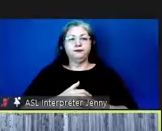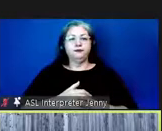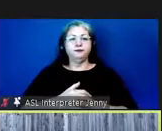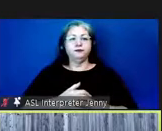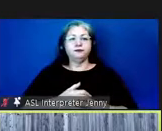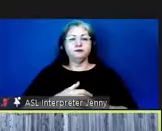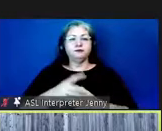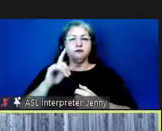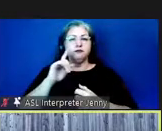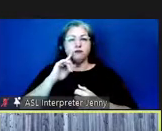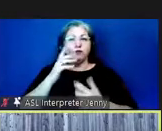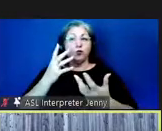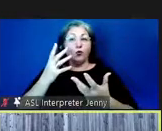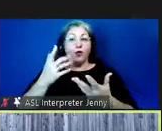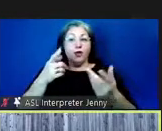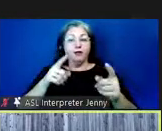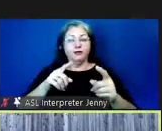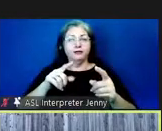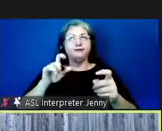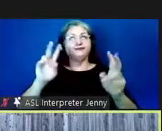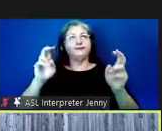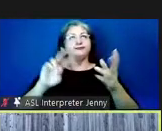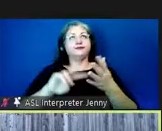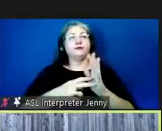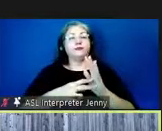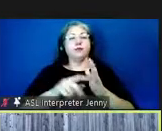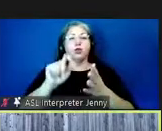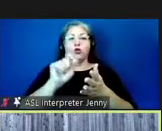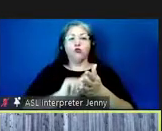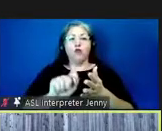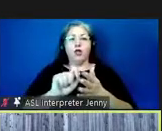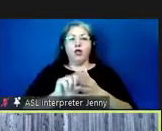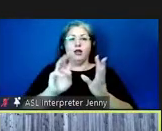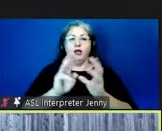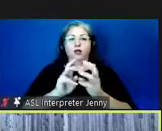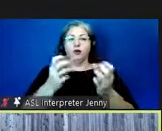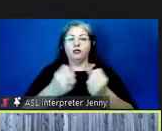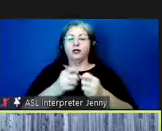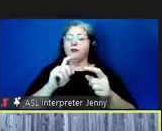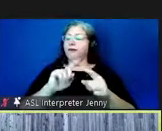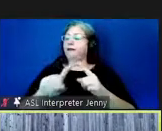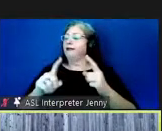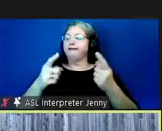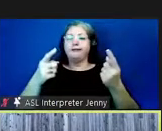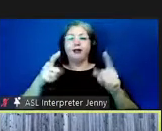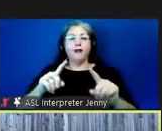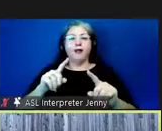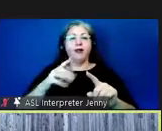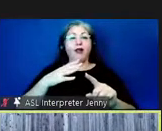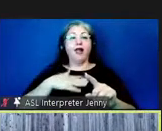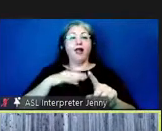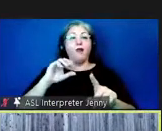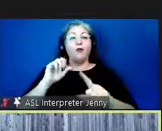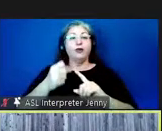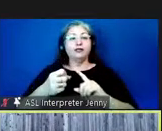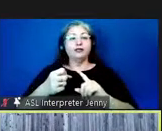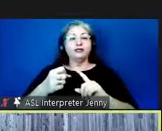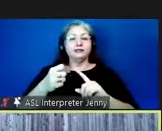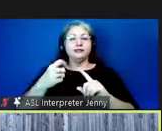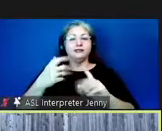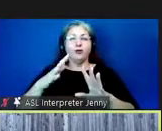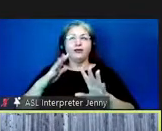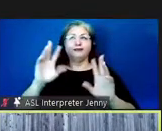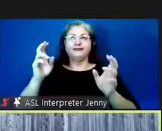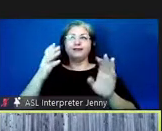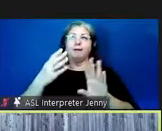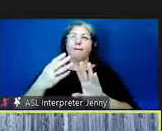what was meant to be a writing workshop but in our situation we were kind of pre-assigned